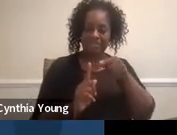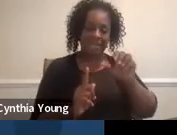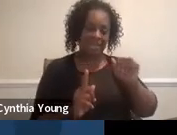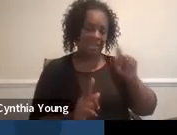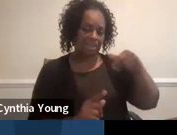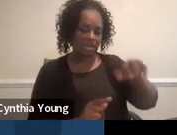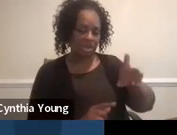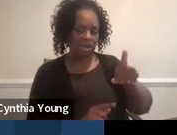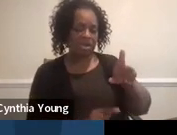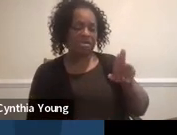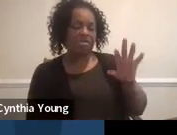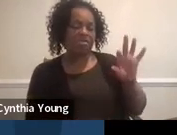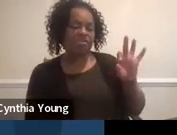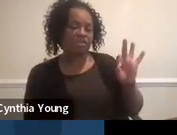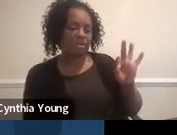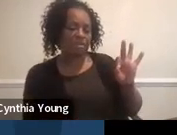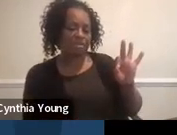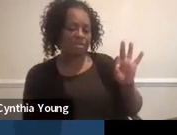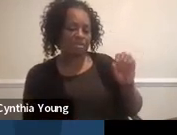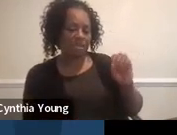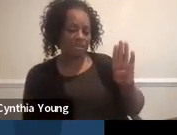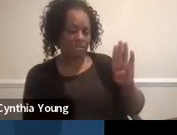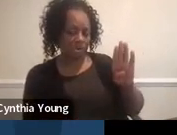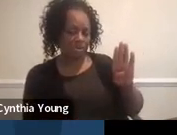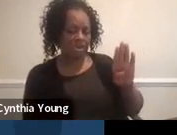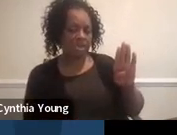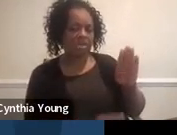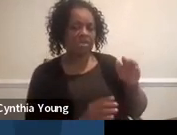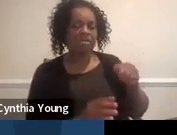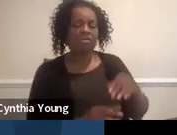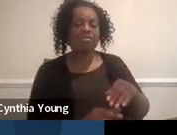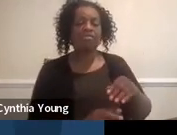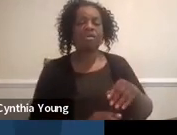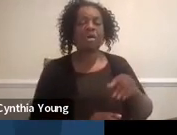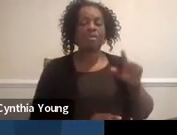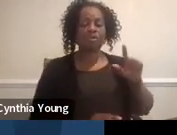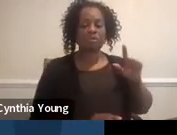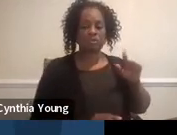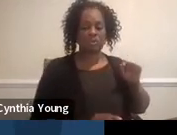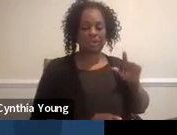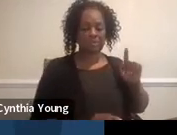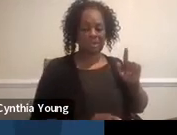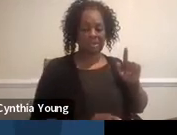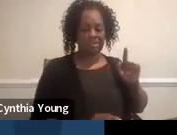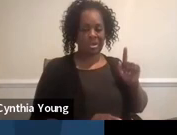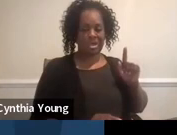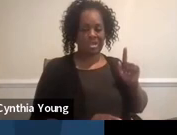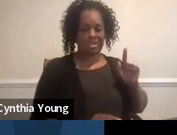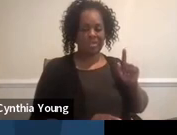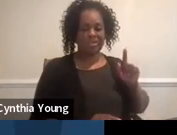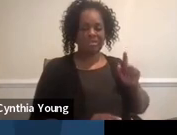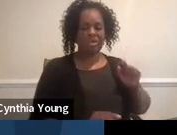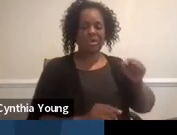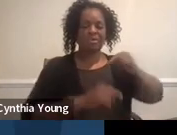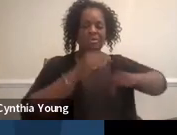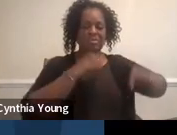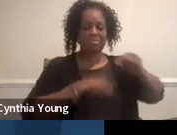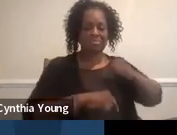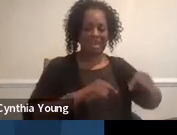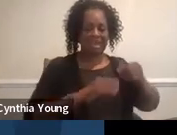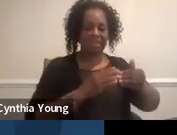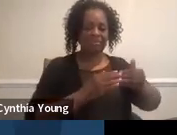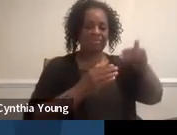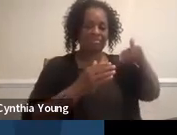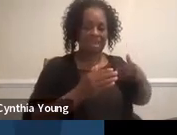February 1, 2023, use data from the 2020-21 school year. So it goes back farther